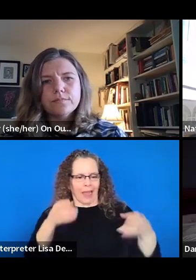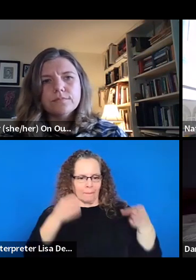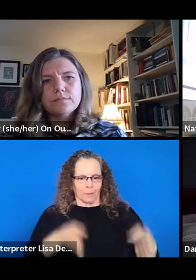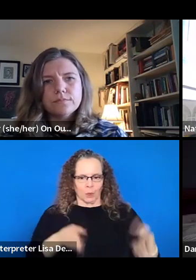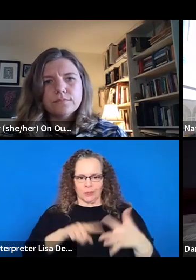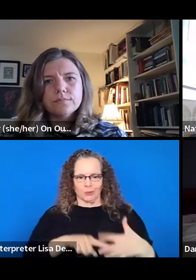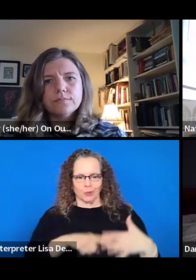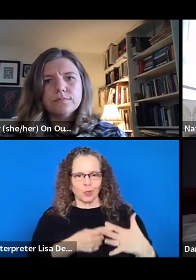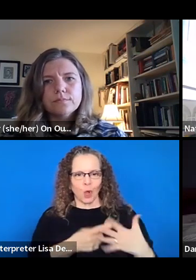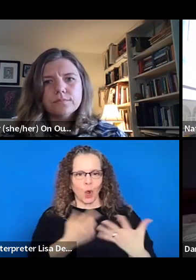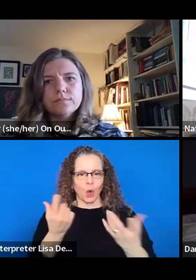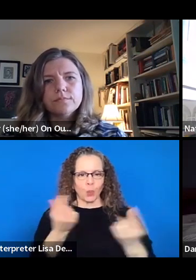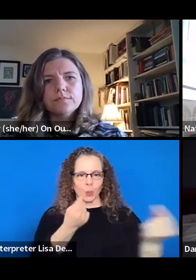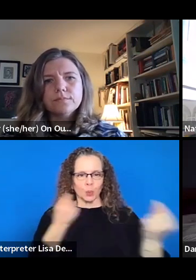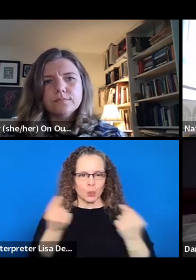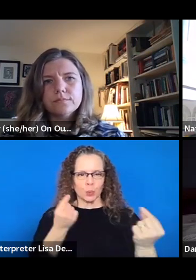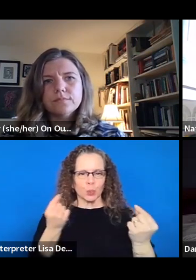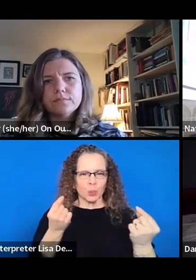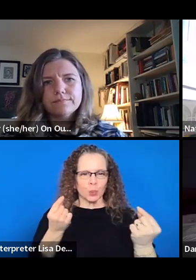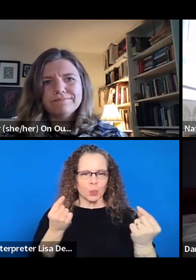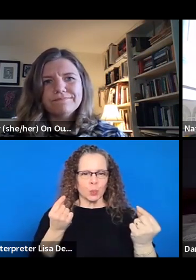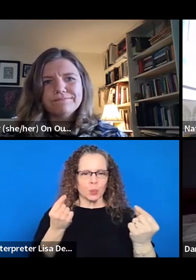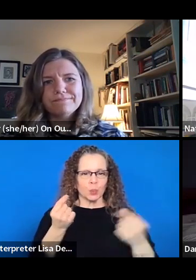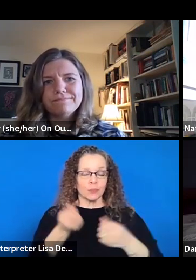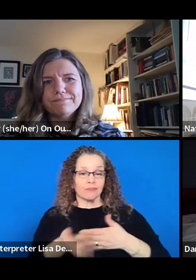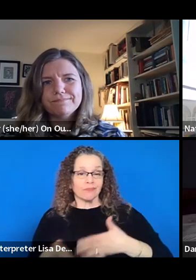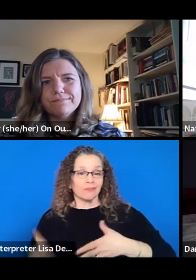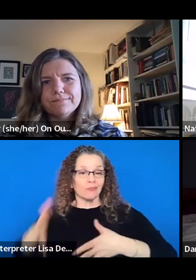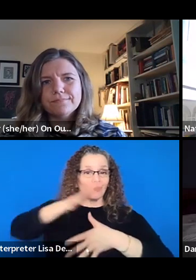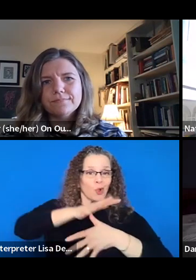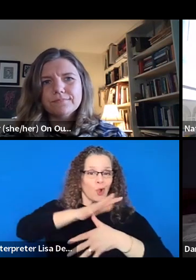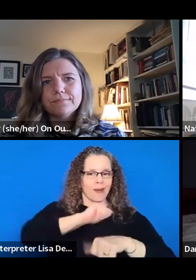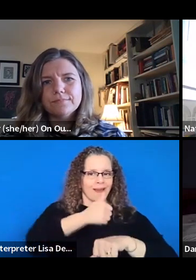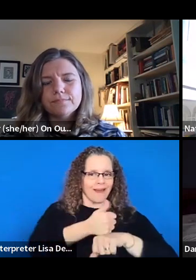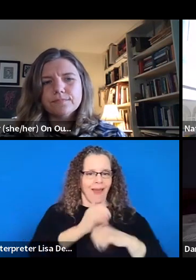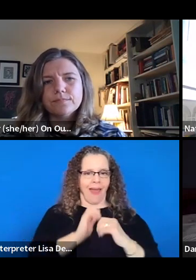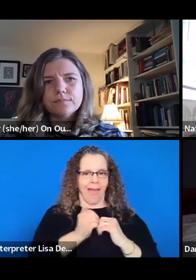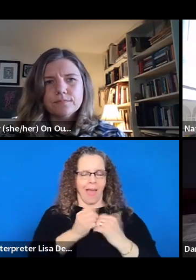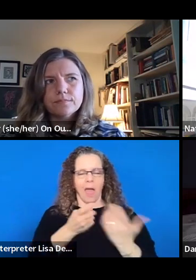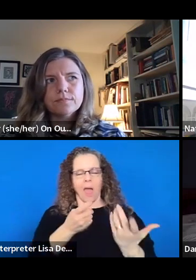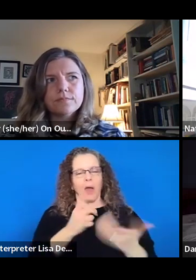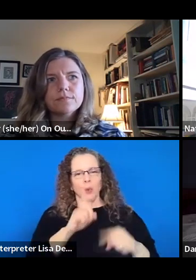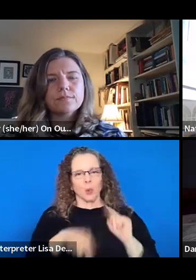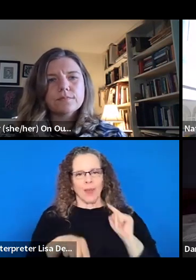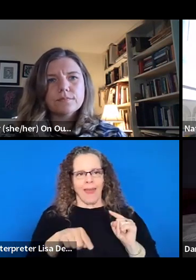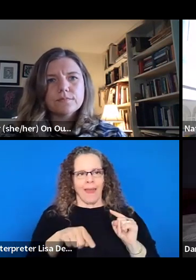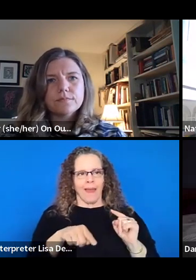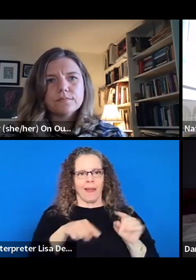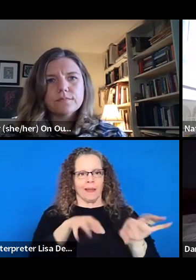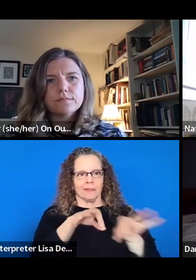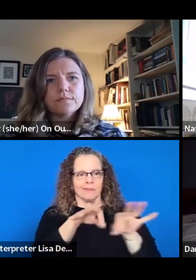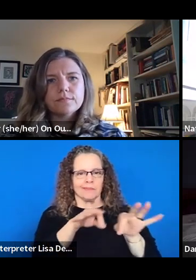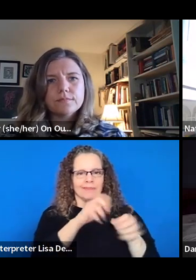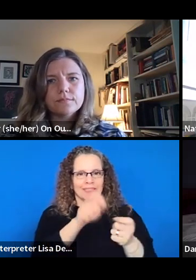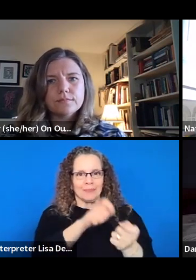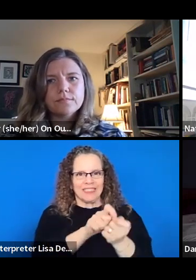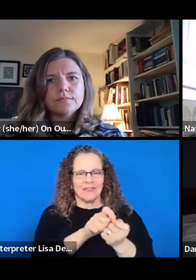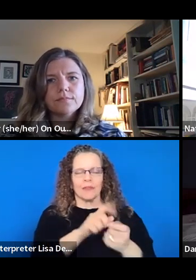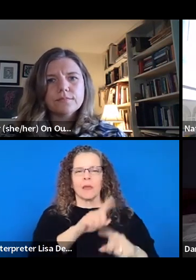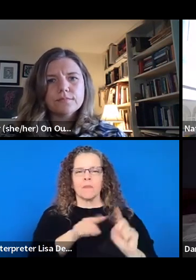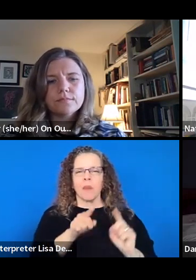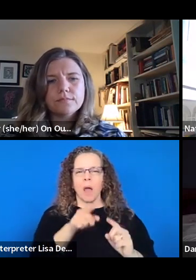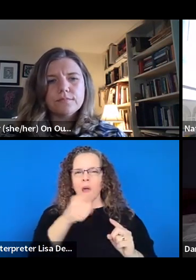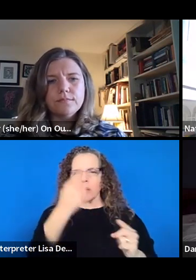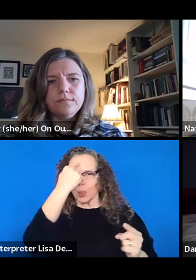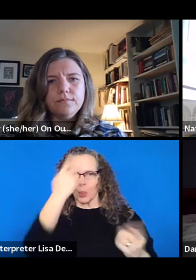prioritize? Again, knowing that you can't speak to anyone's specific situation, but what does that bring up for you? What do